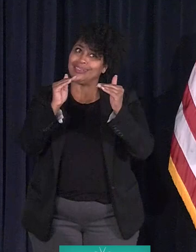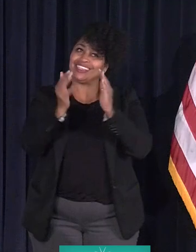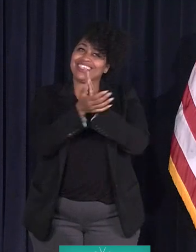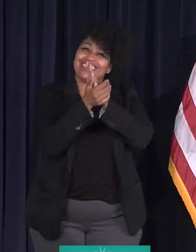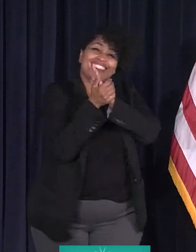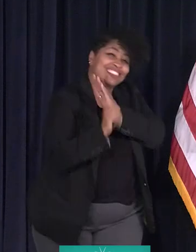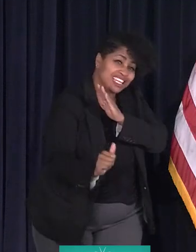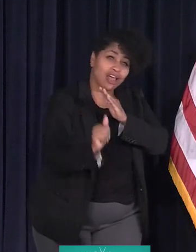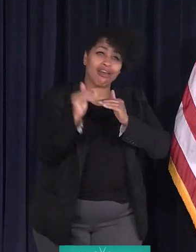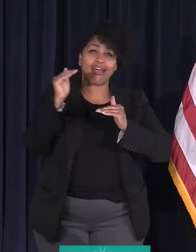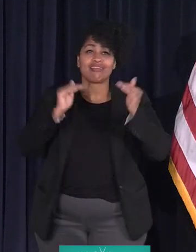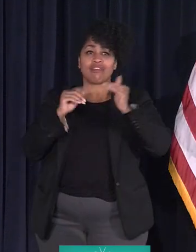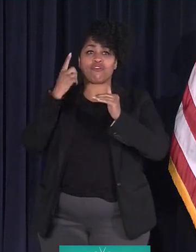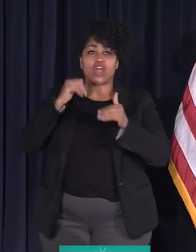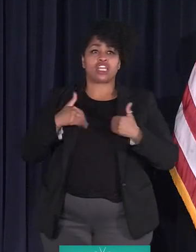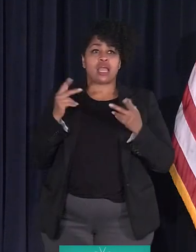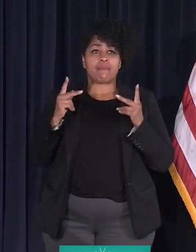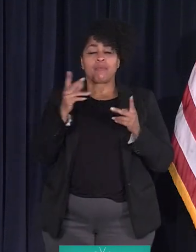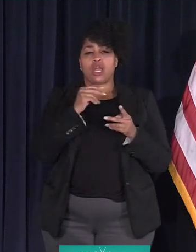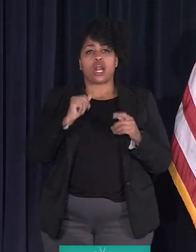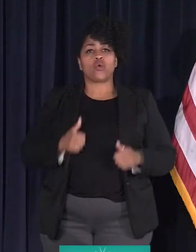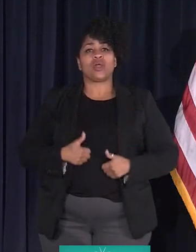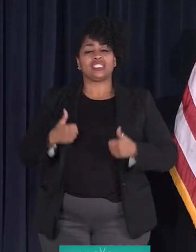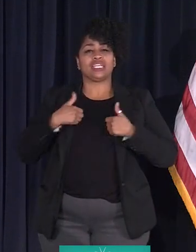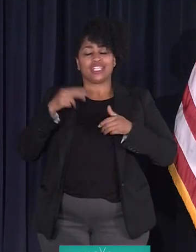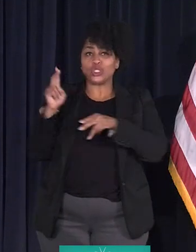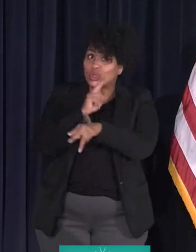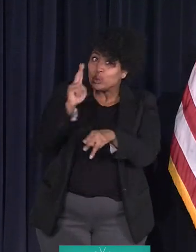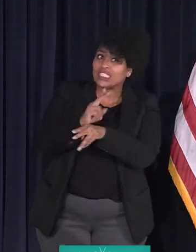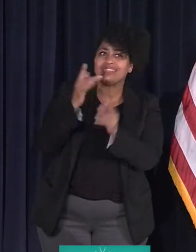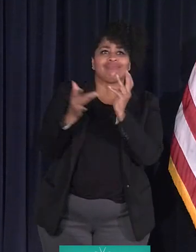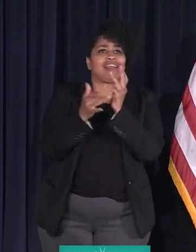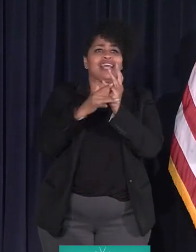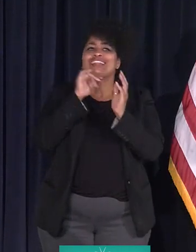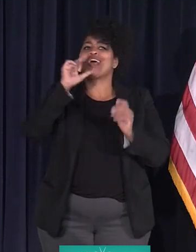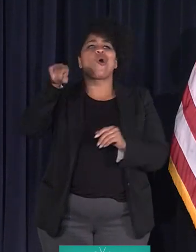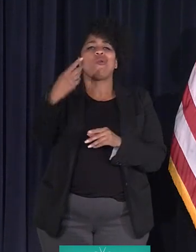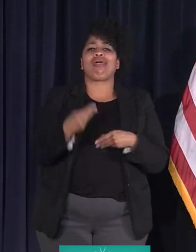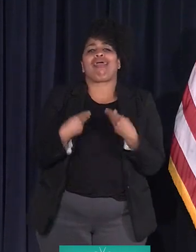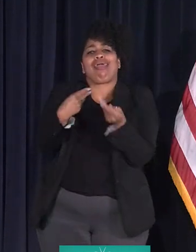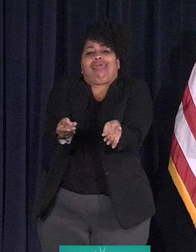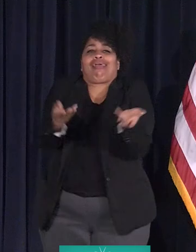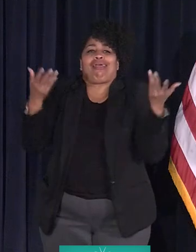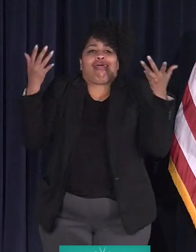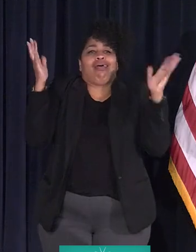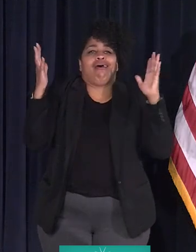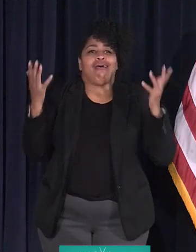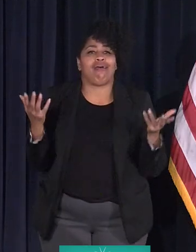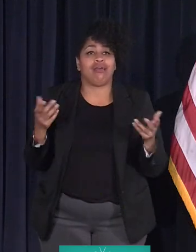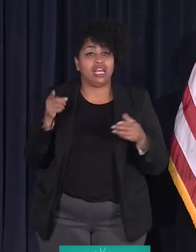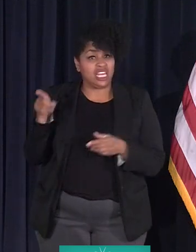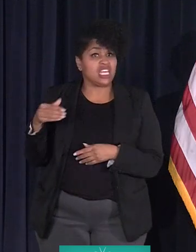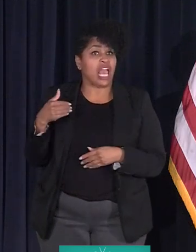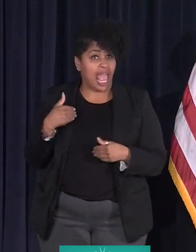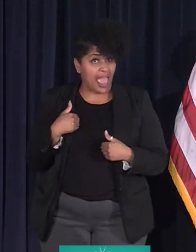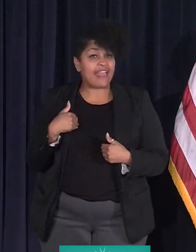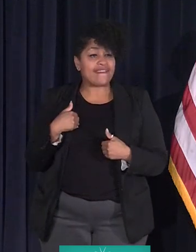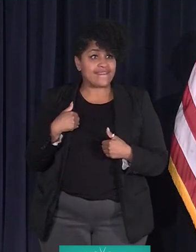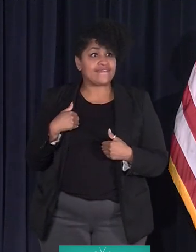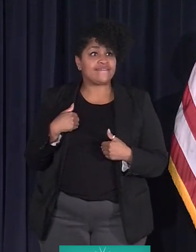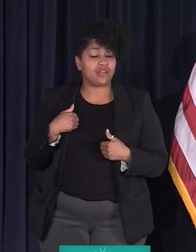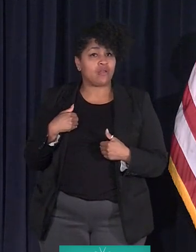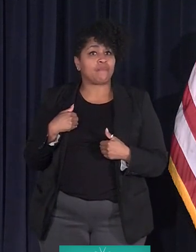people in our residence in using the technology, not just get you hooked up. And he has got a